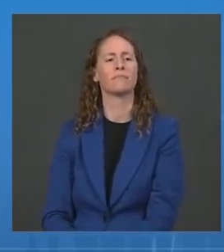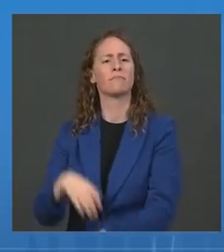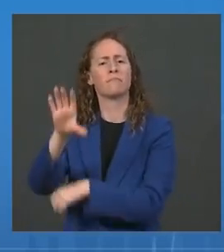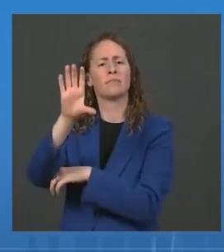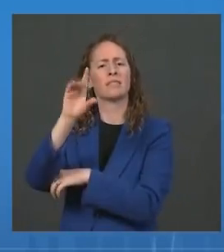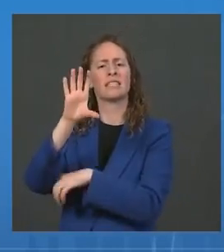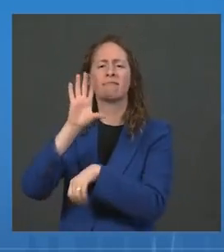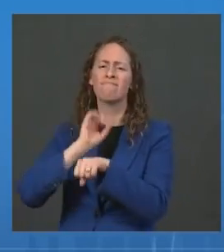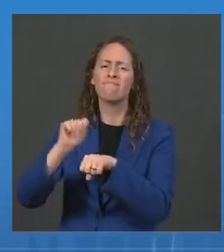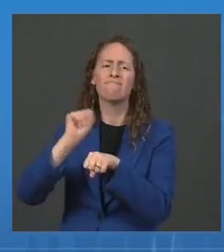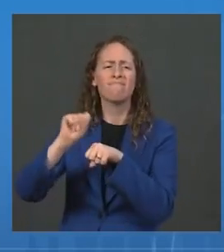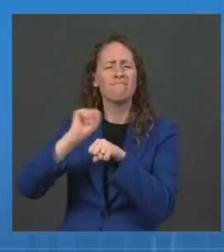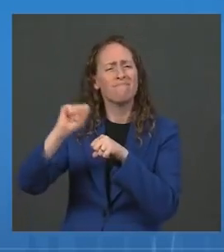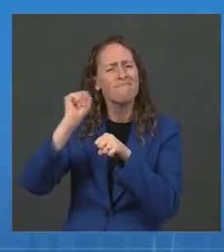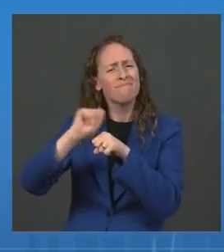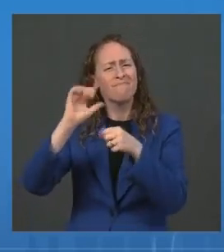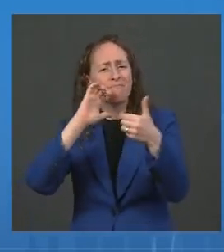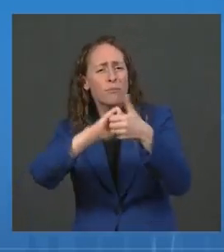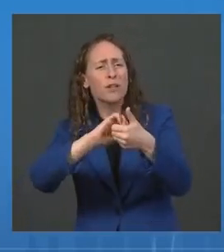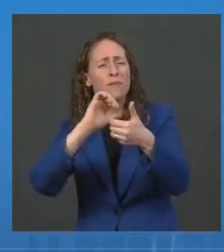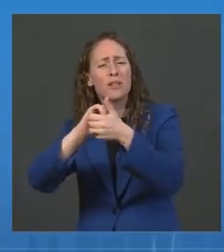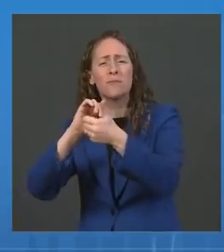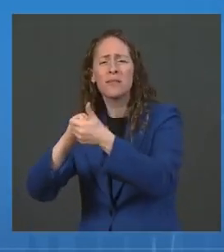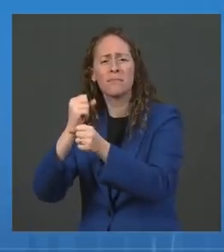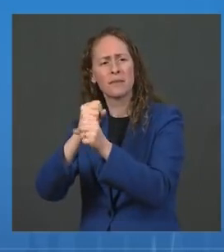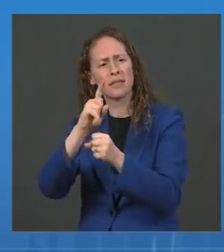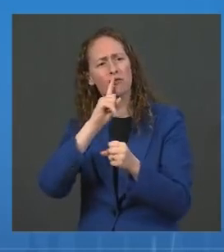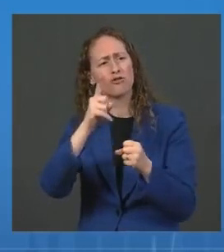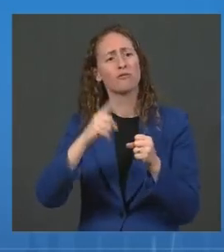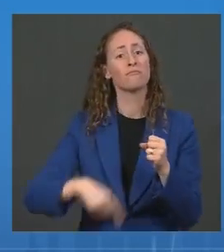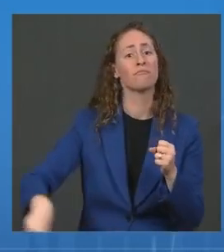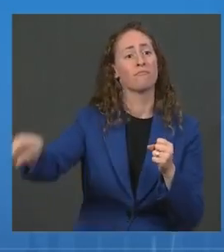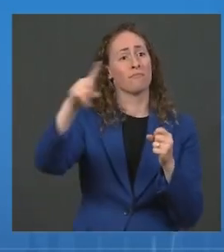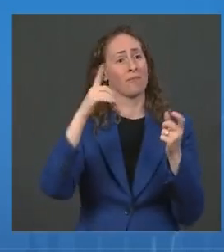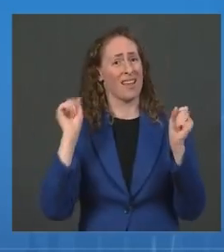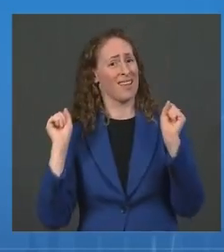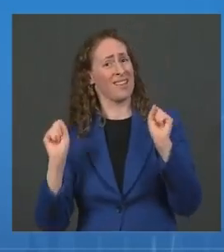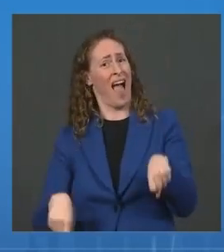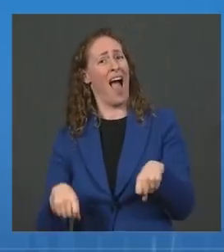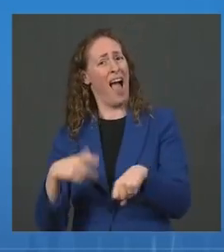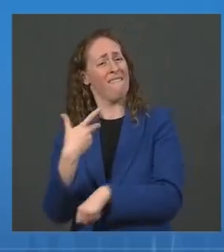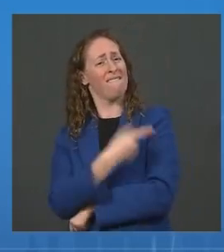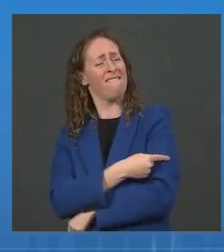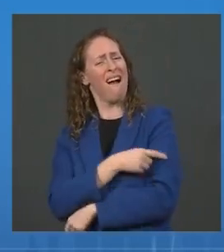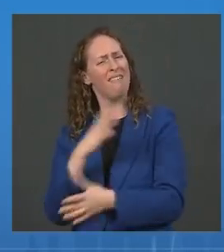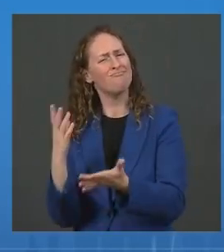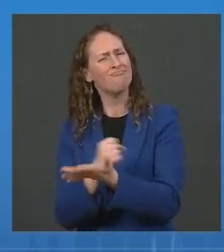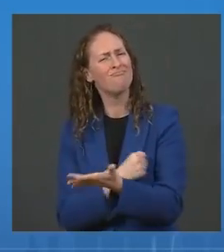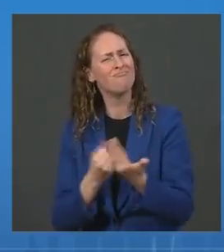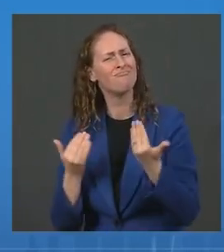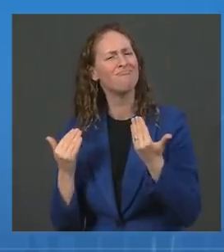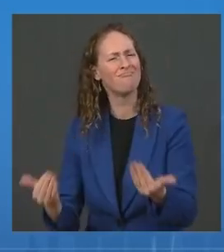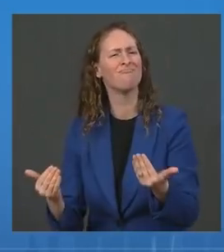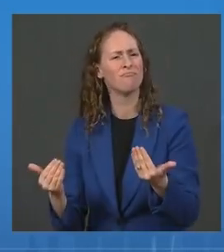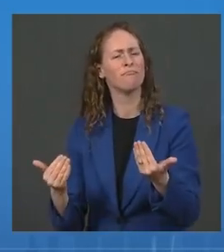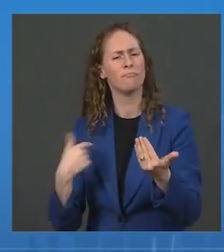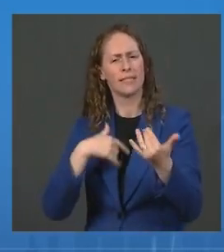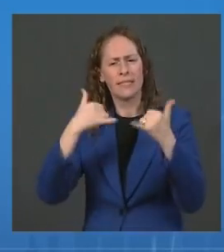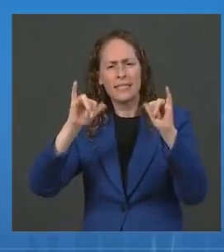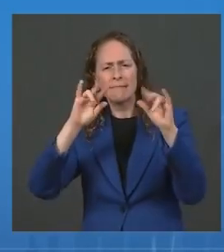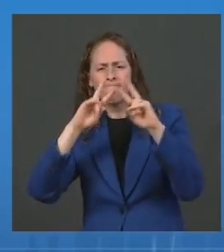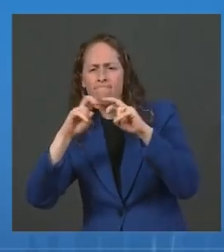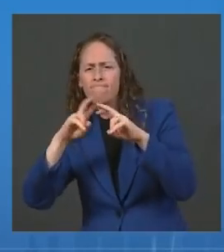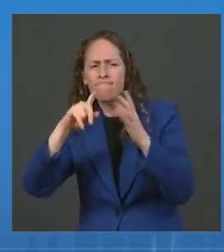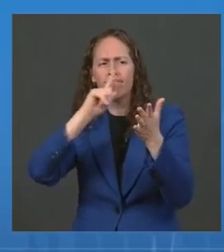so many of our partners to make sure that all eligible Americans are vaccinated. We continue to study and report on vaccine